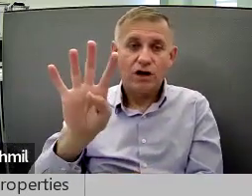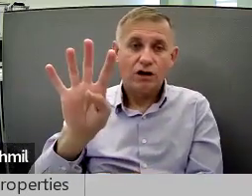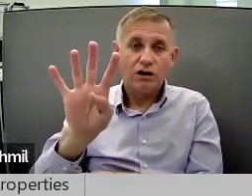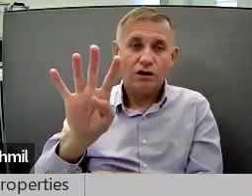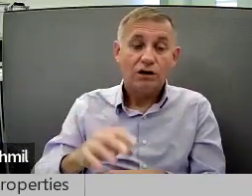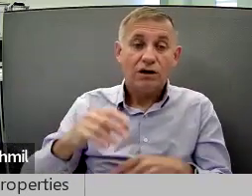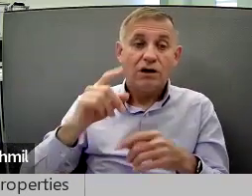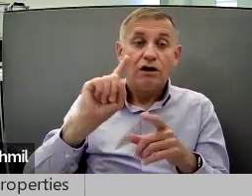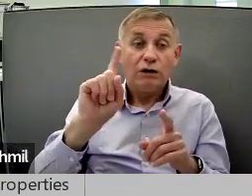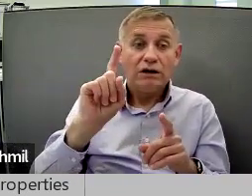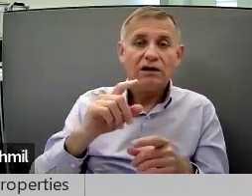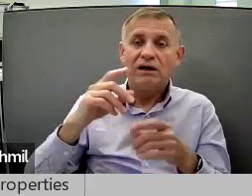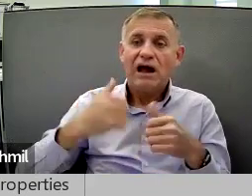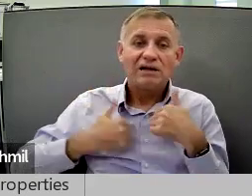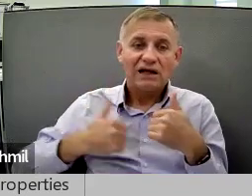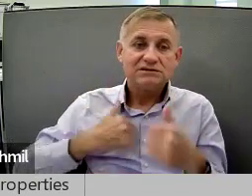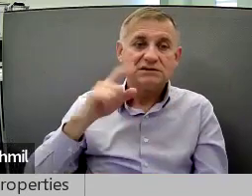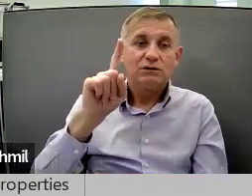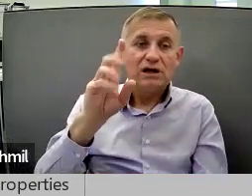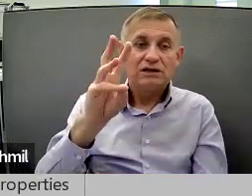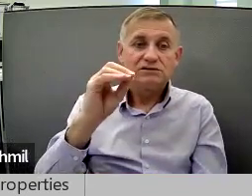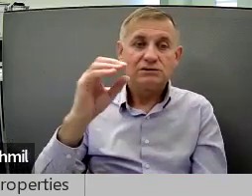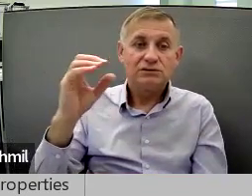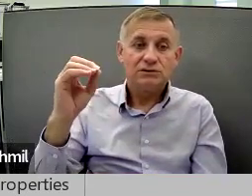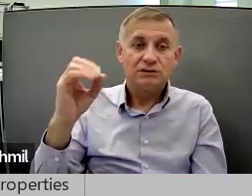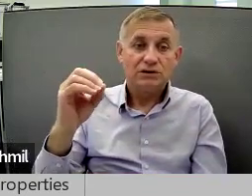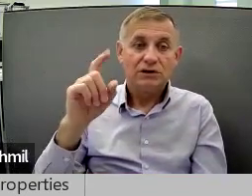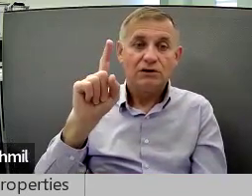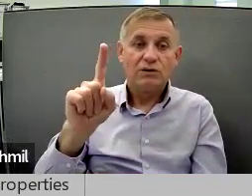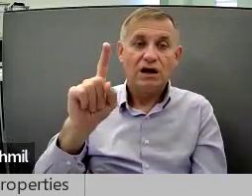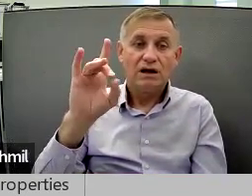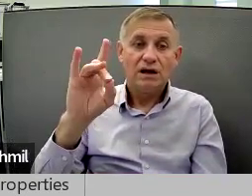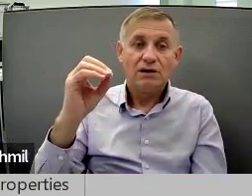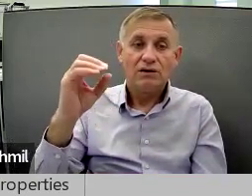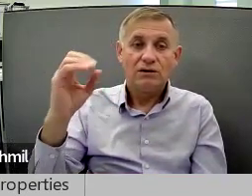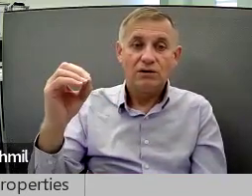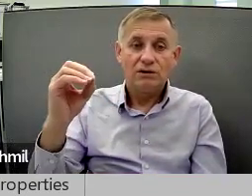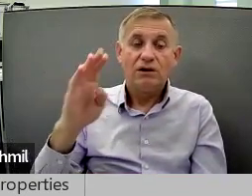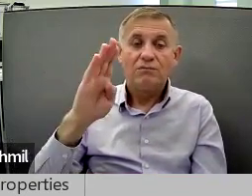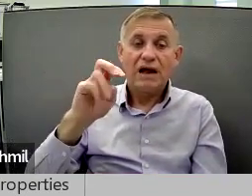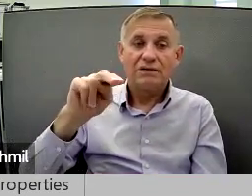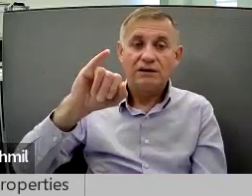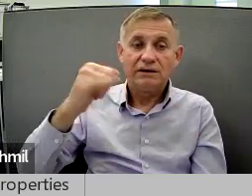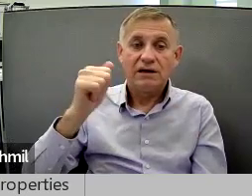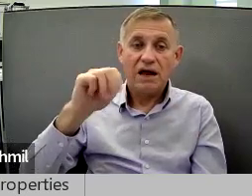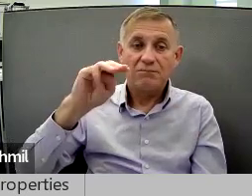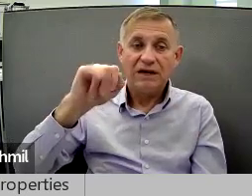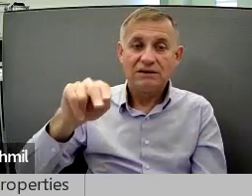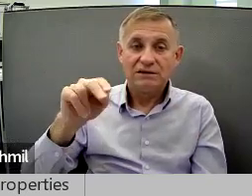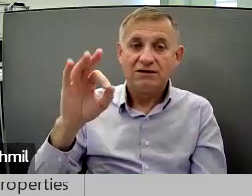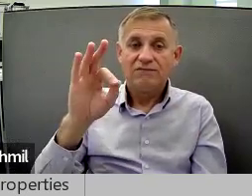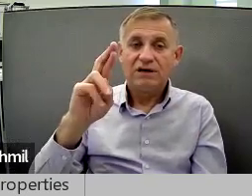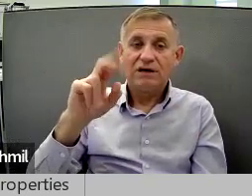11 a.m. to 4 p.m. At 1600 to 1800. Benjamin